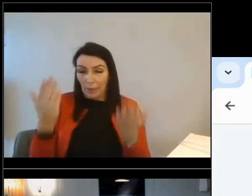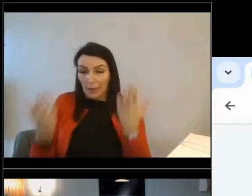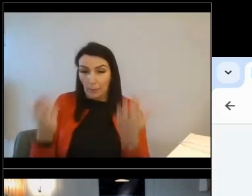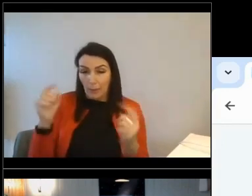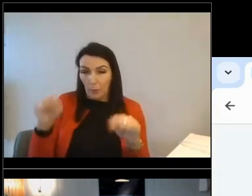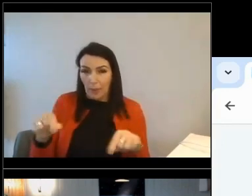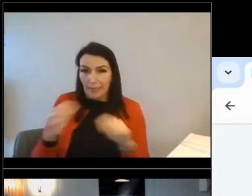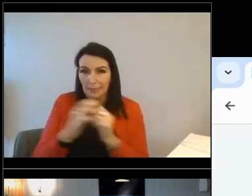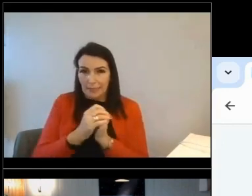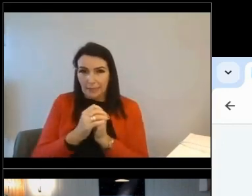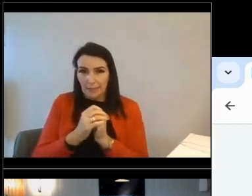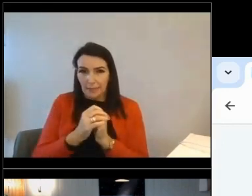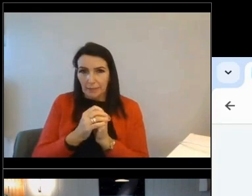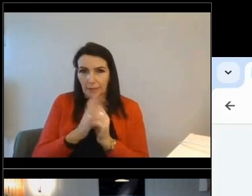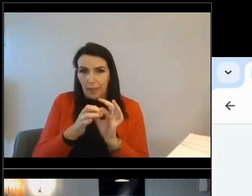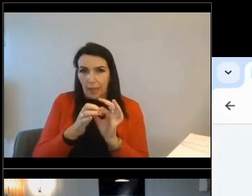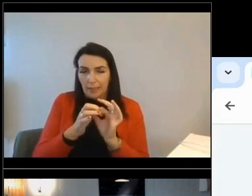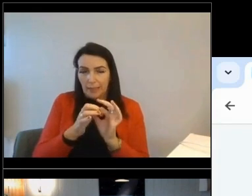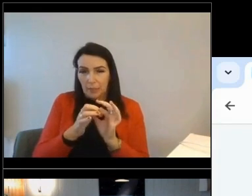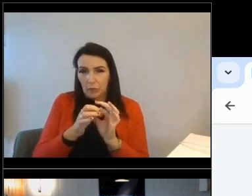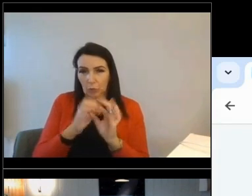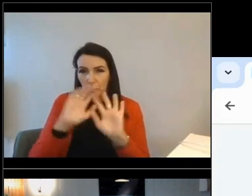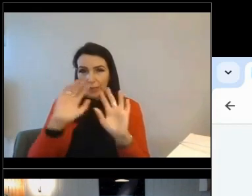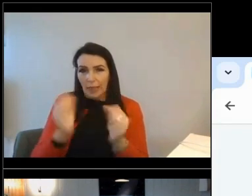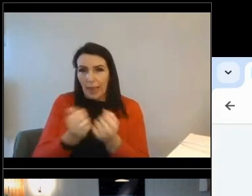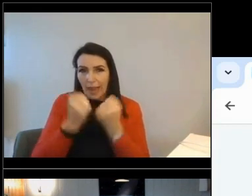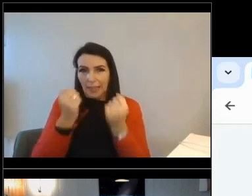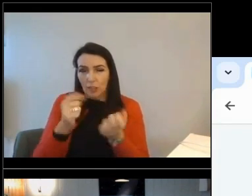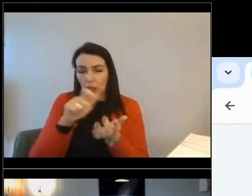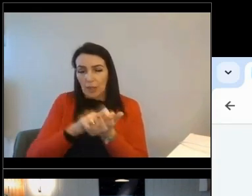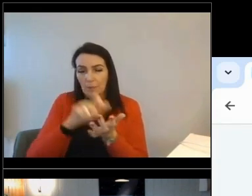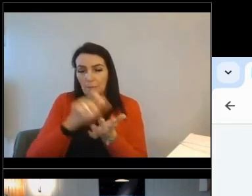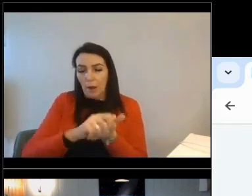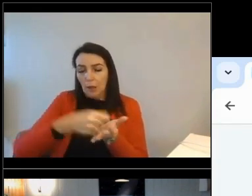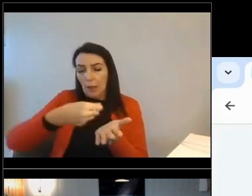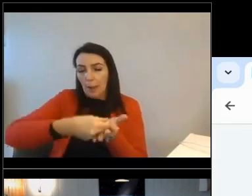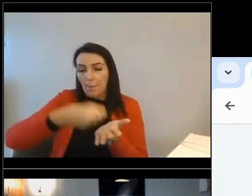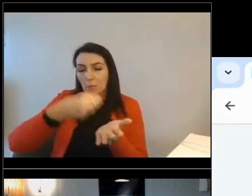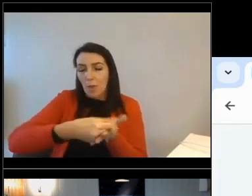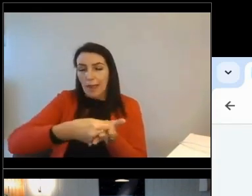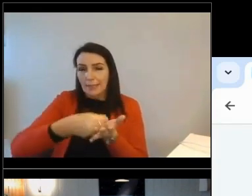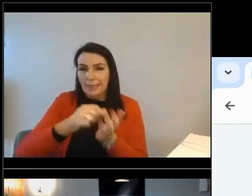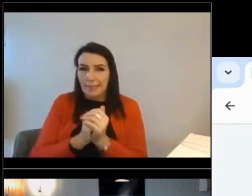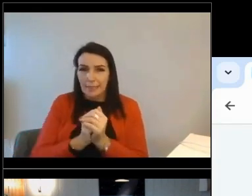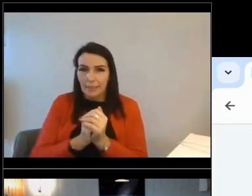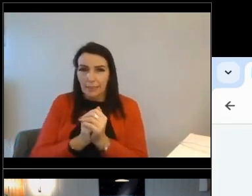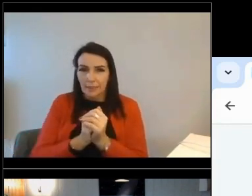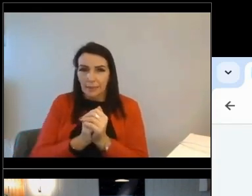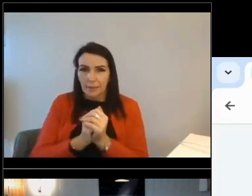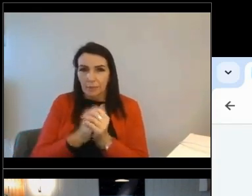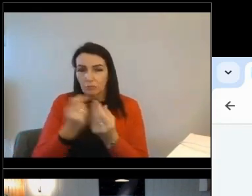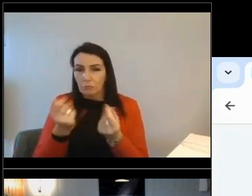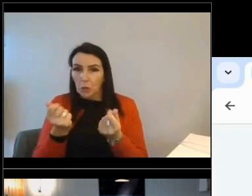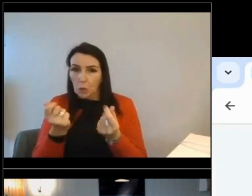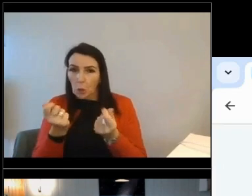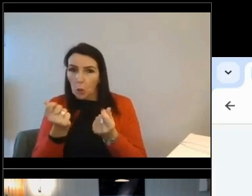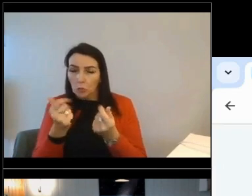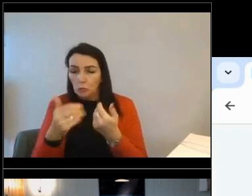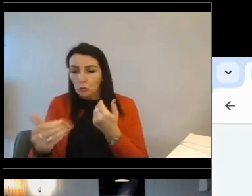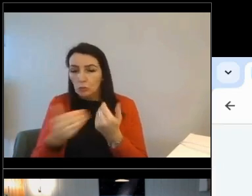taps into the very latest energy market pricing. So this is the fuel estimate in terms of cost over the cost of the year.